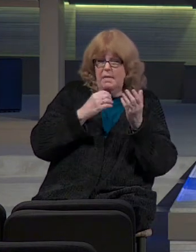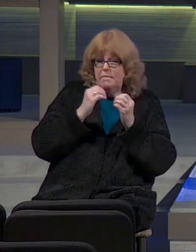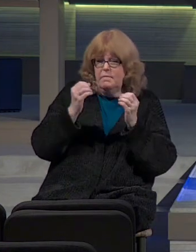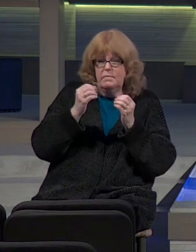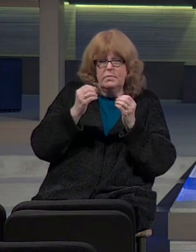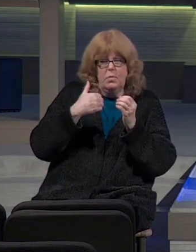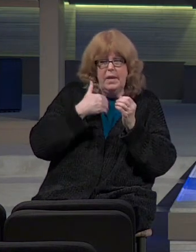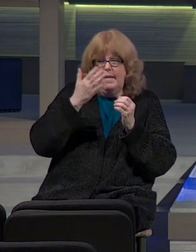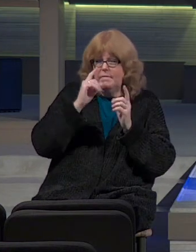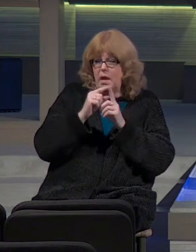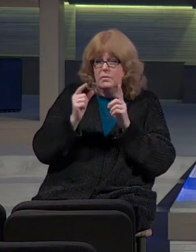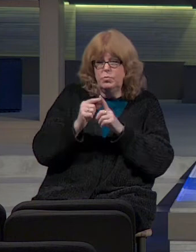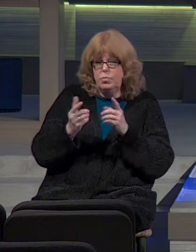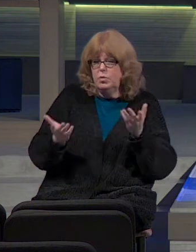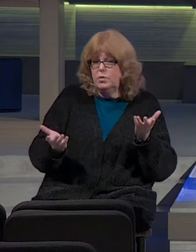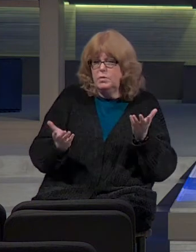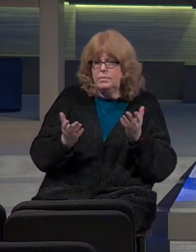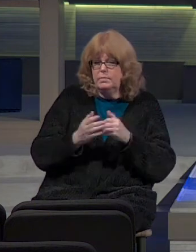God's word.